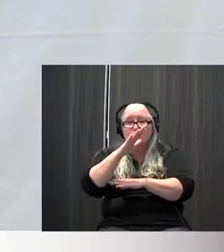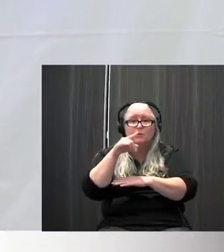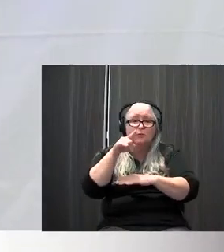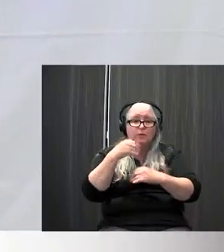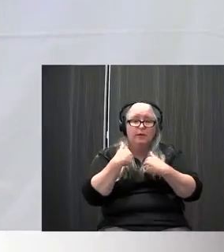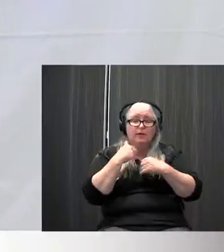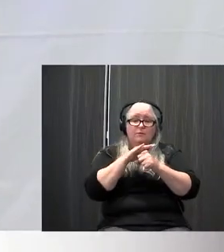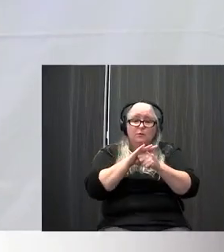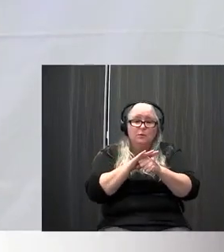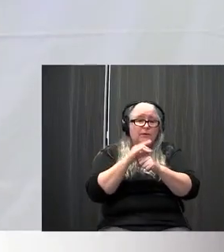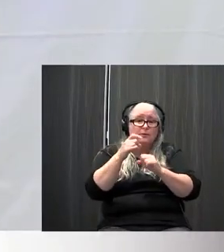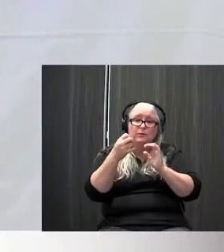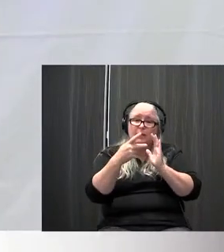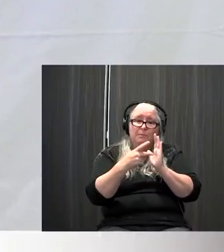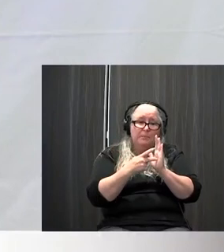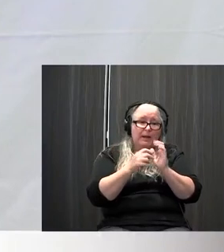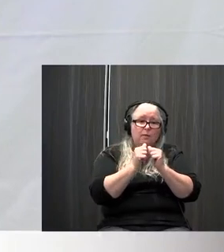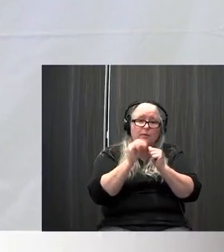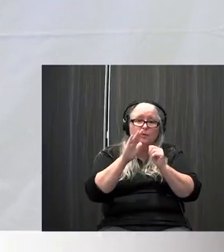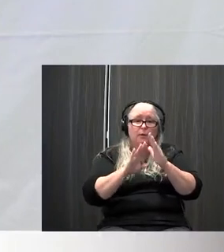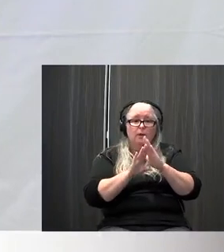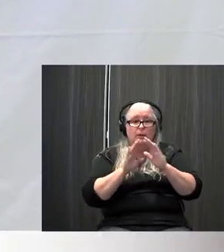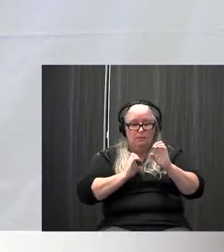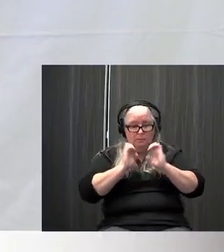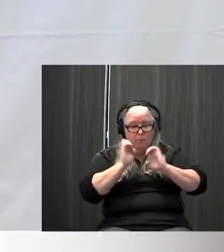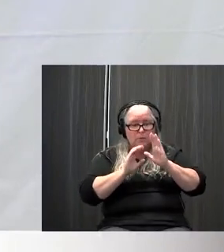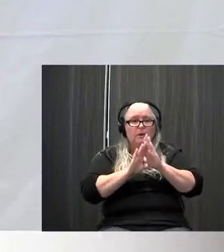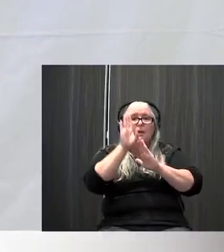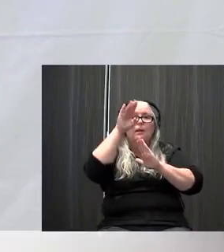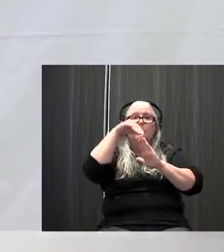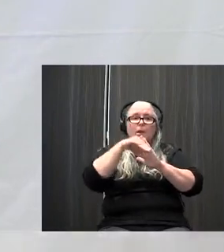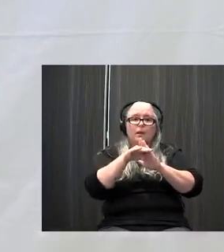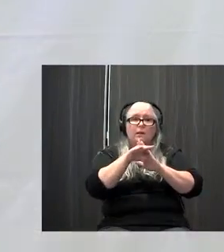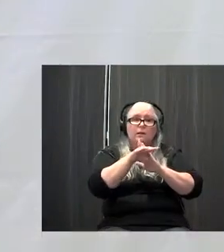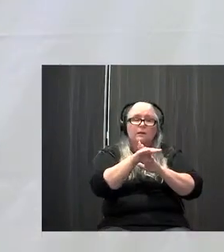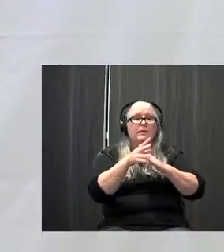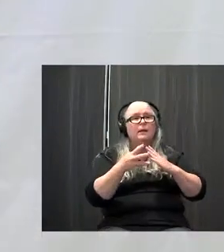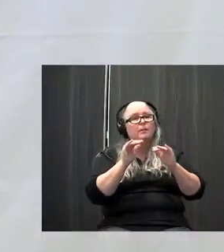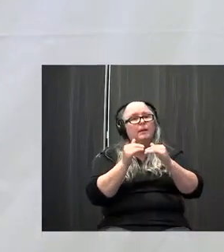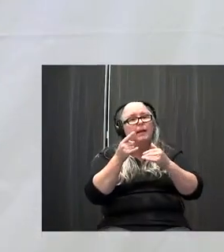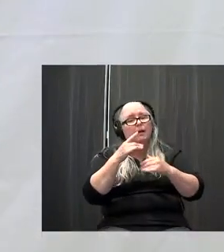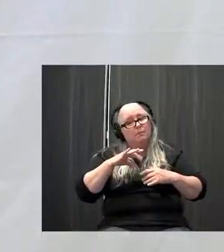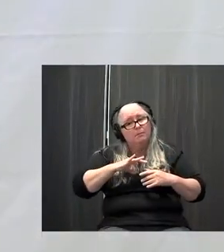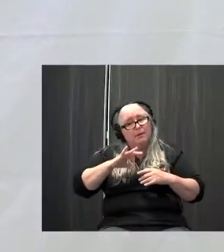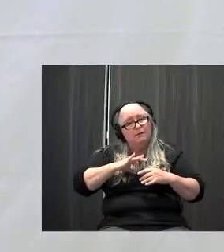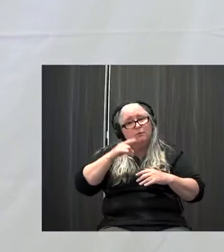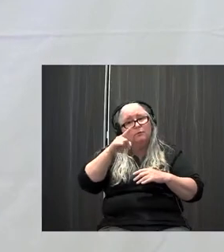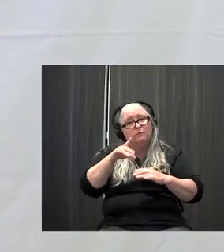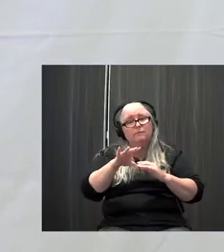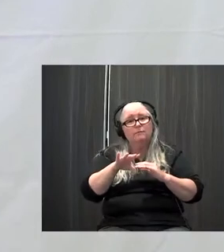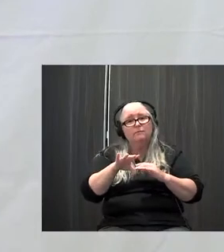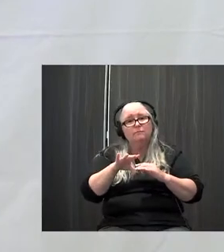return to baseline again kind of thing. But how is, how beneficial have you found it? And